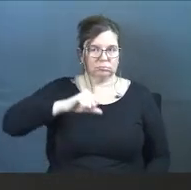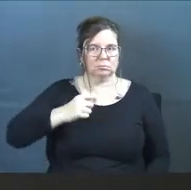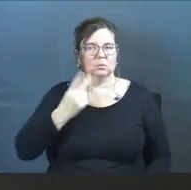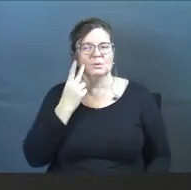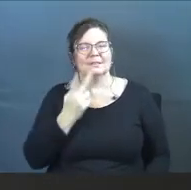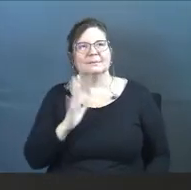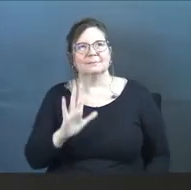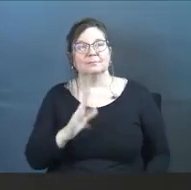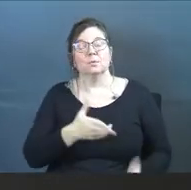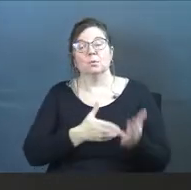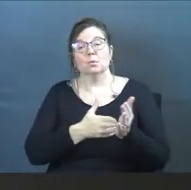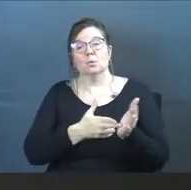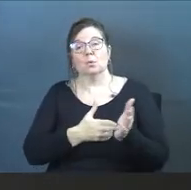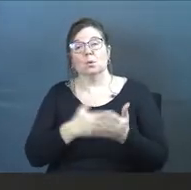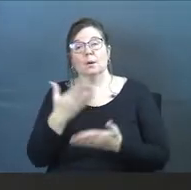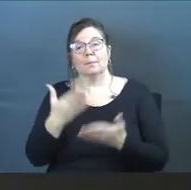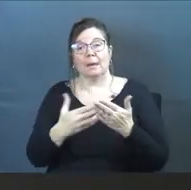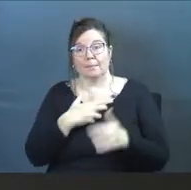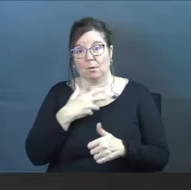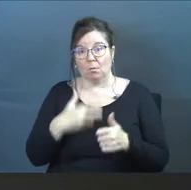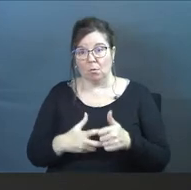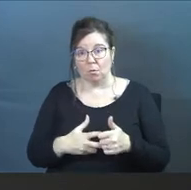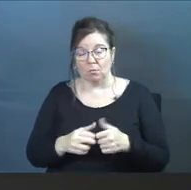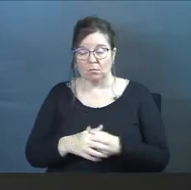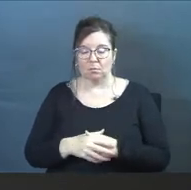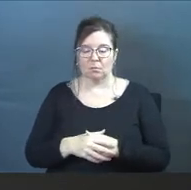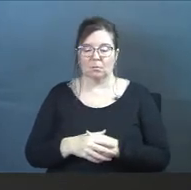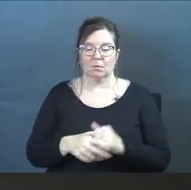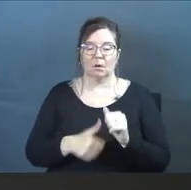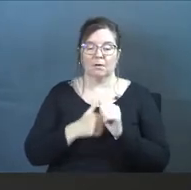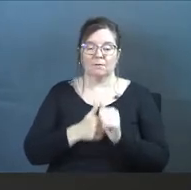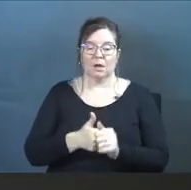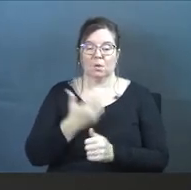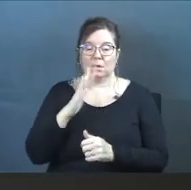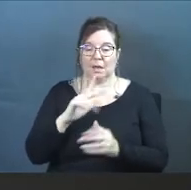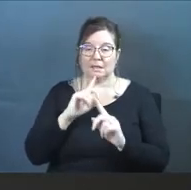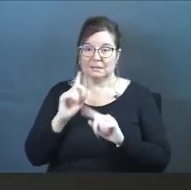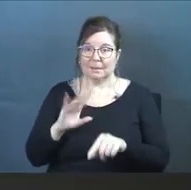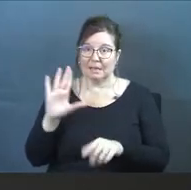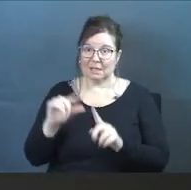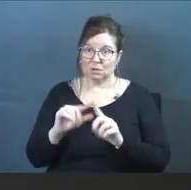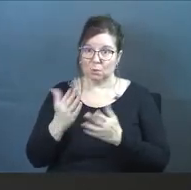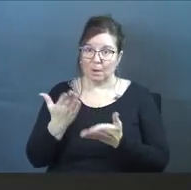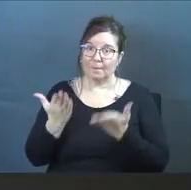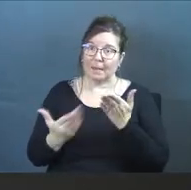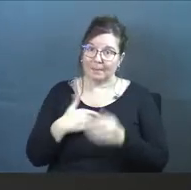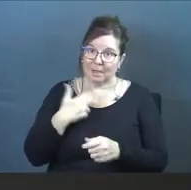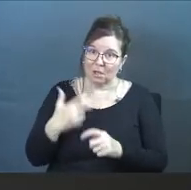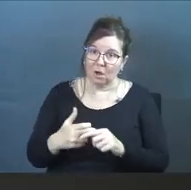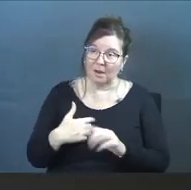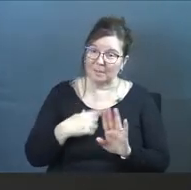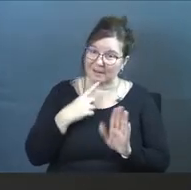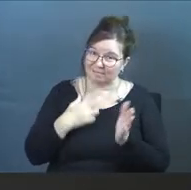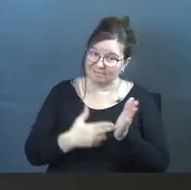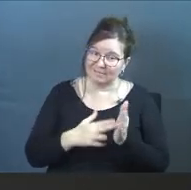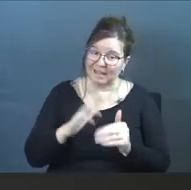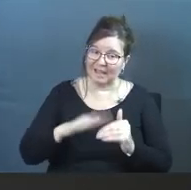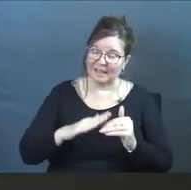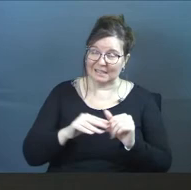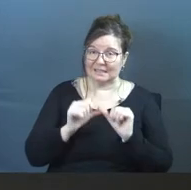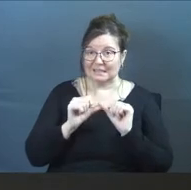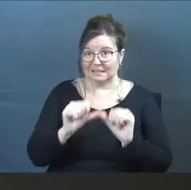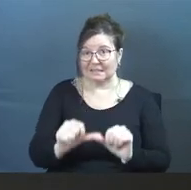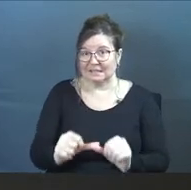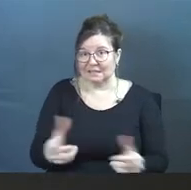See, the truth may be hard. Following God's command, His word may be hard, but can I tell you, at least it's